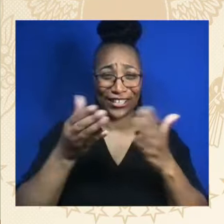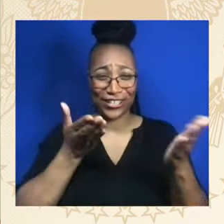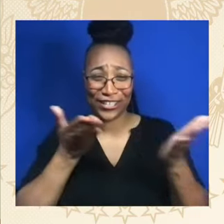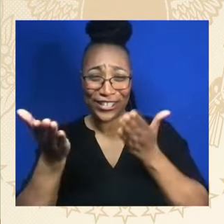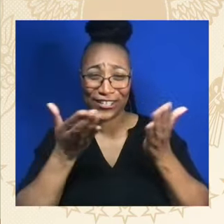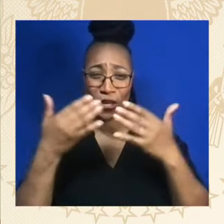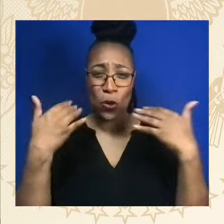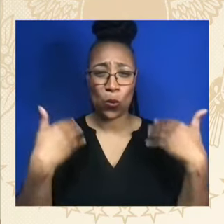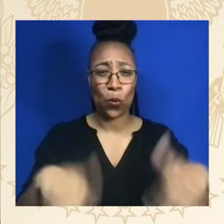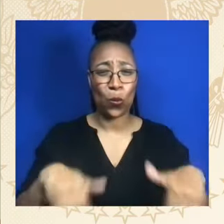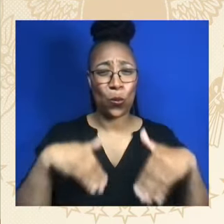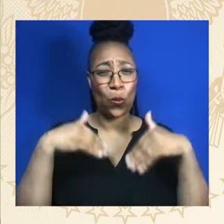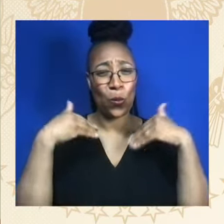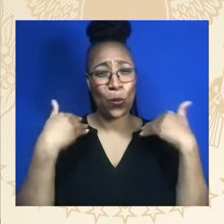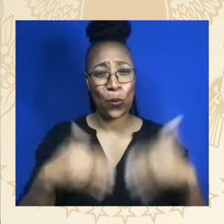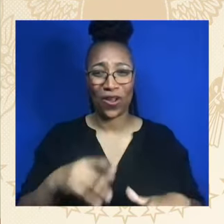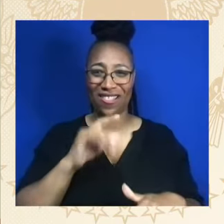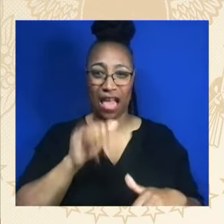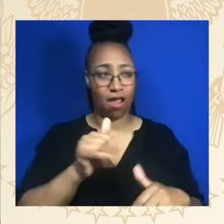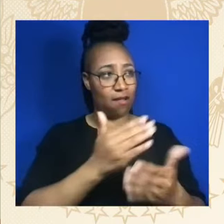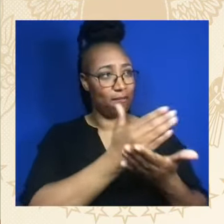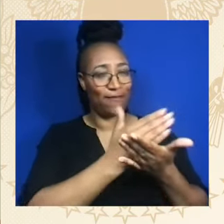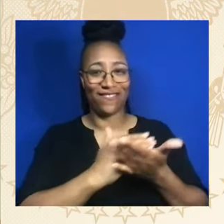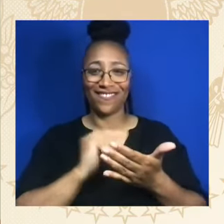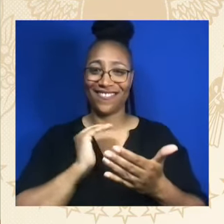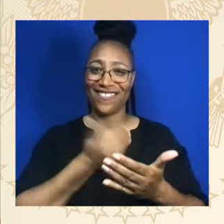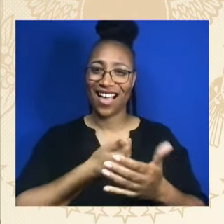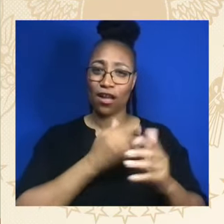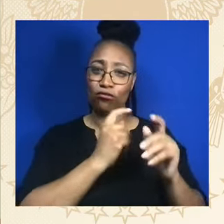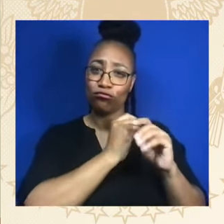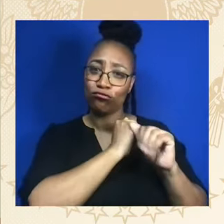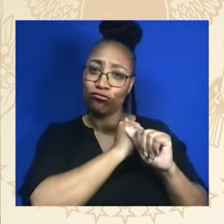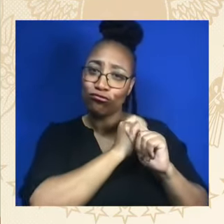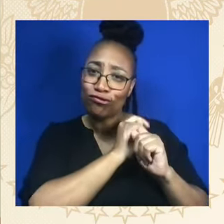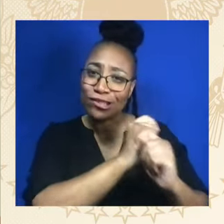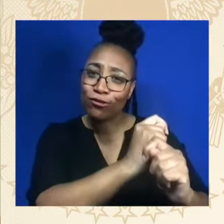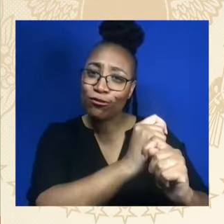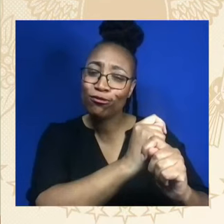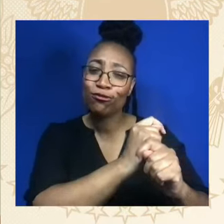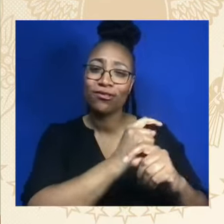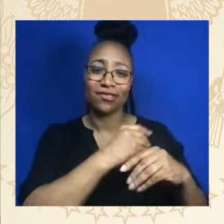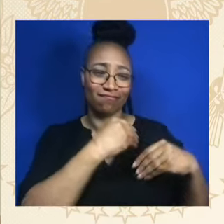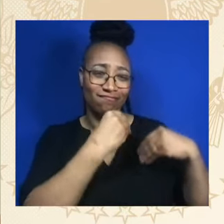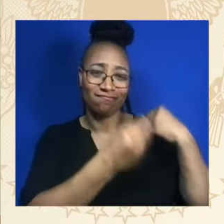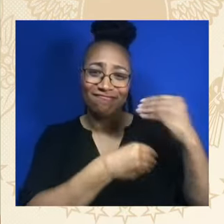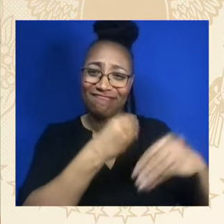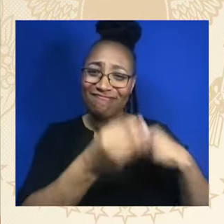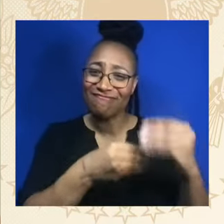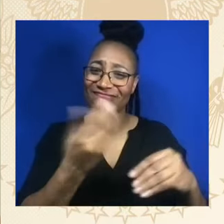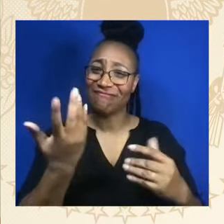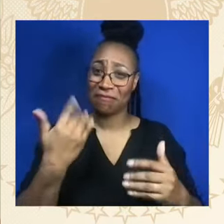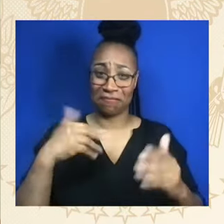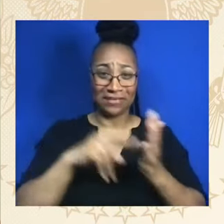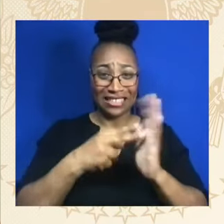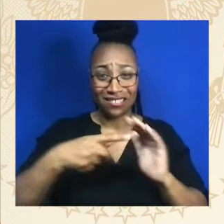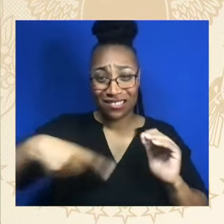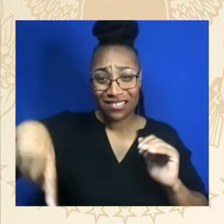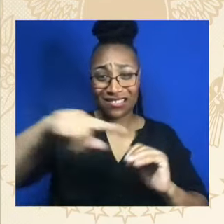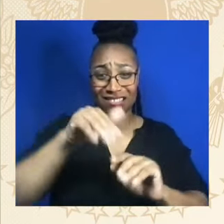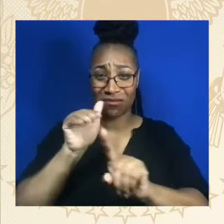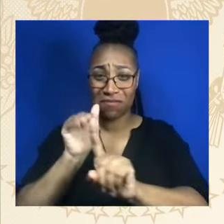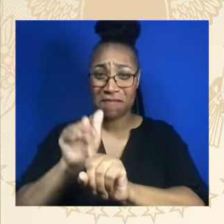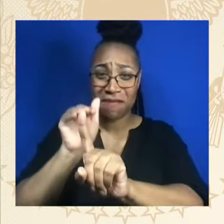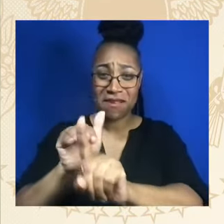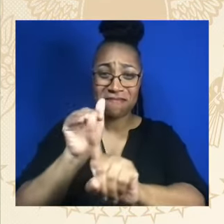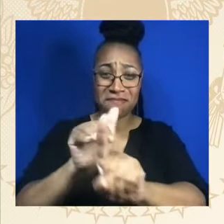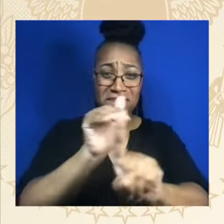responsibility is to remind our young people that you are born a leader. Yes. And it's just a matter of when you decide to turn